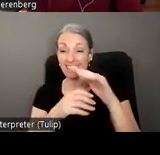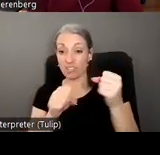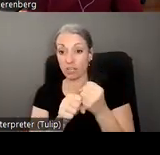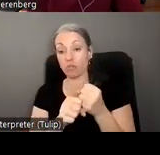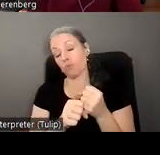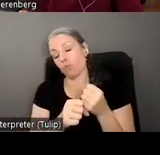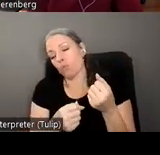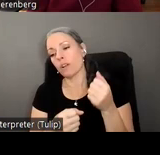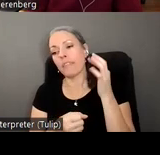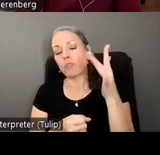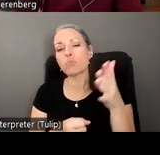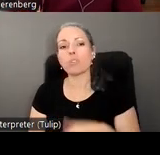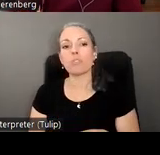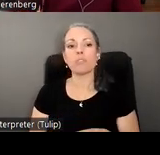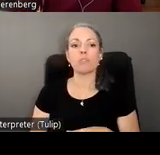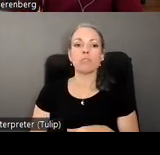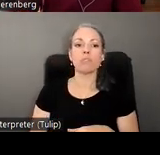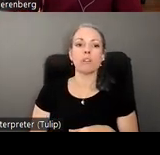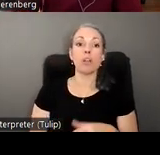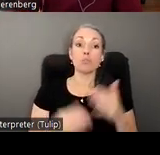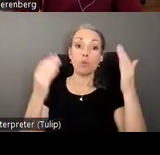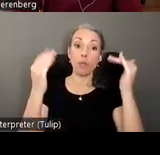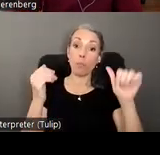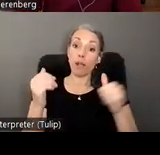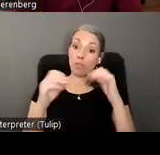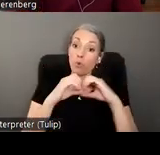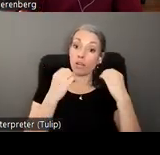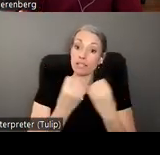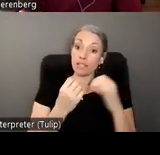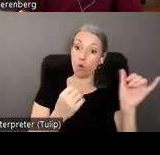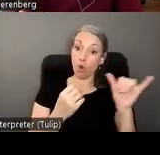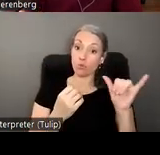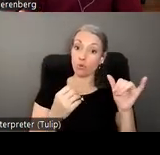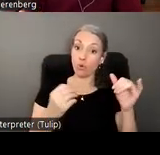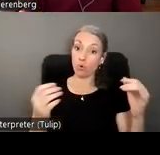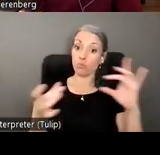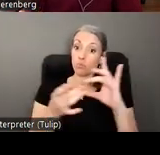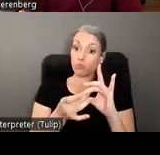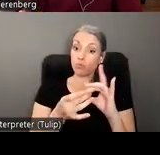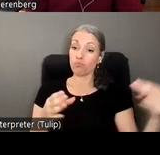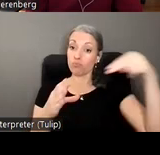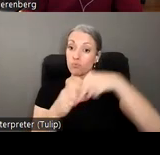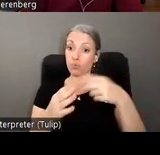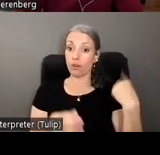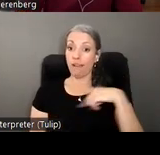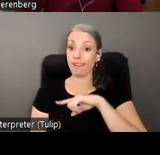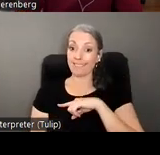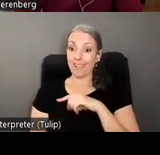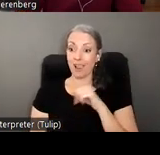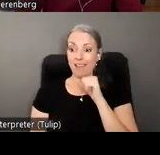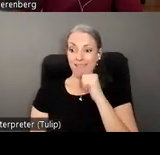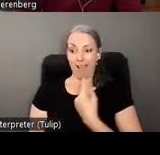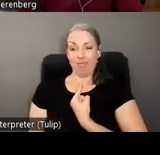so beyond the council we hope that other organizations are also join us we're not possessive about this